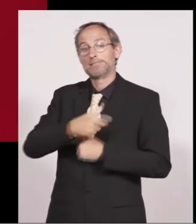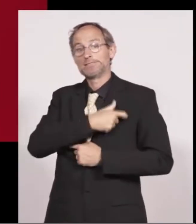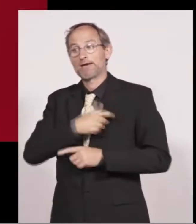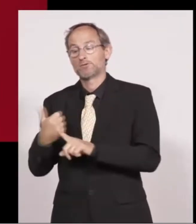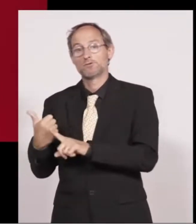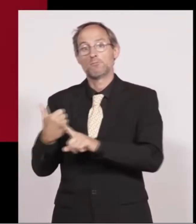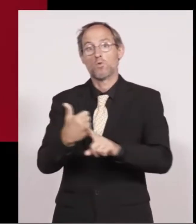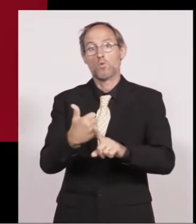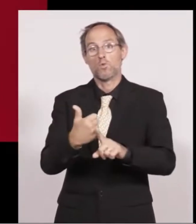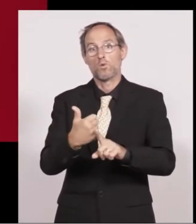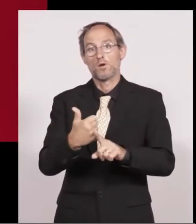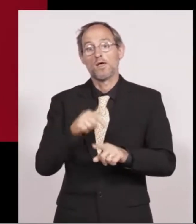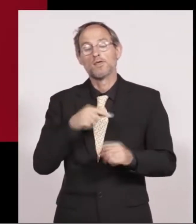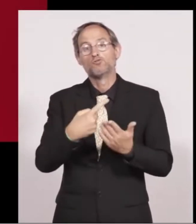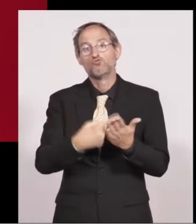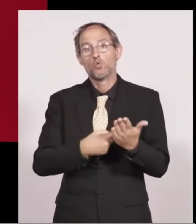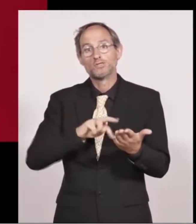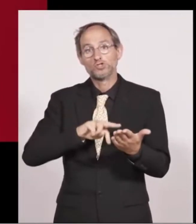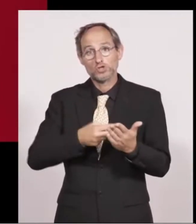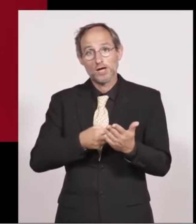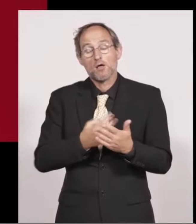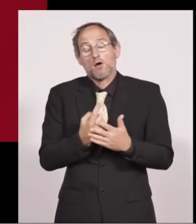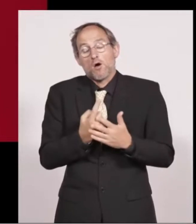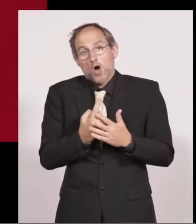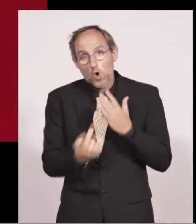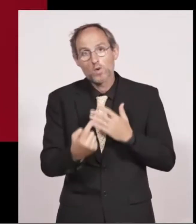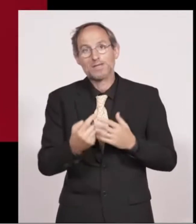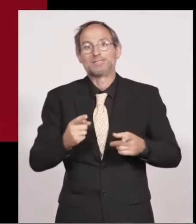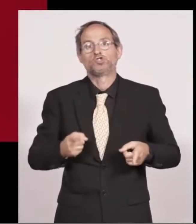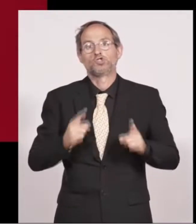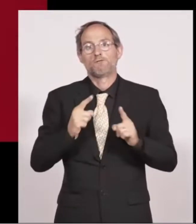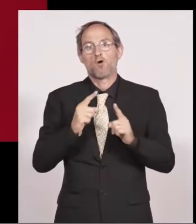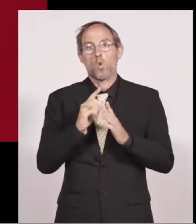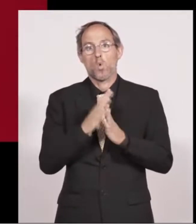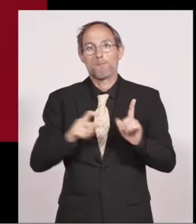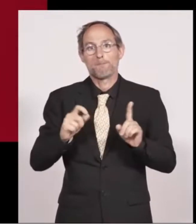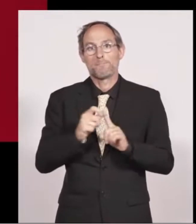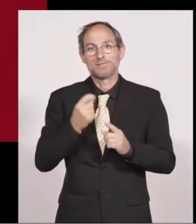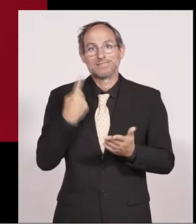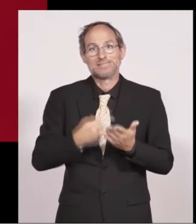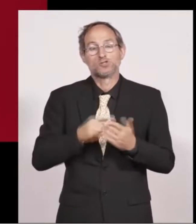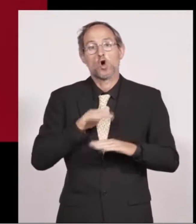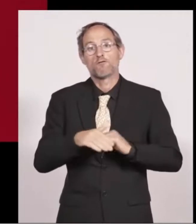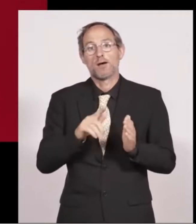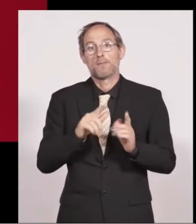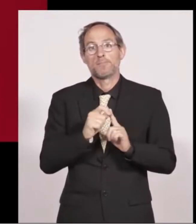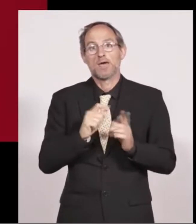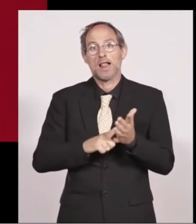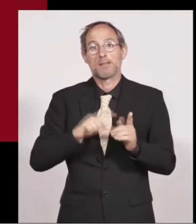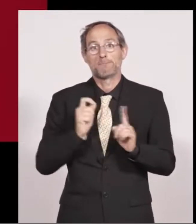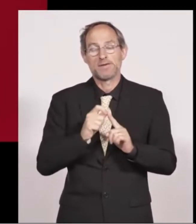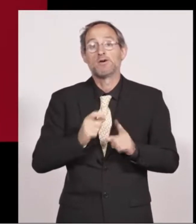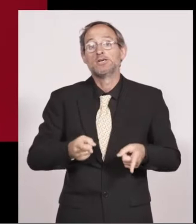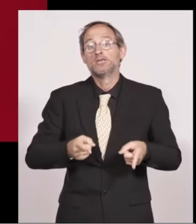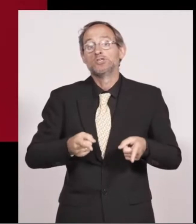so this rule change applies only to chief whip decisions in relation to the PLP the